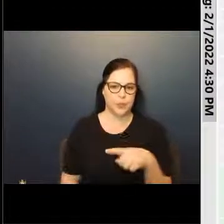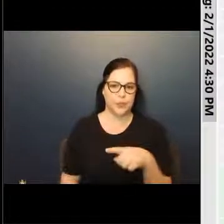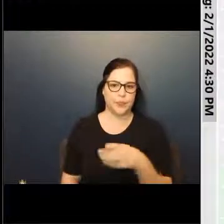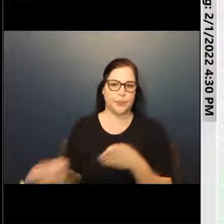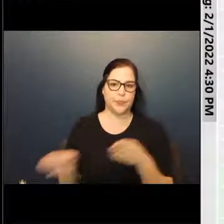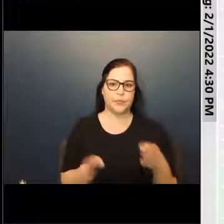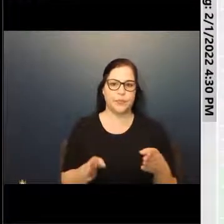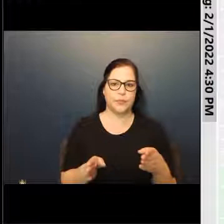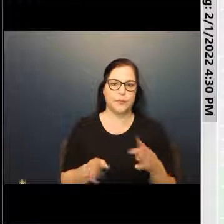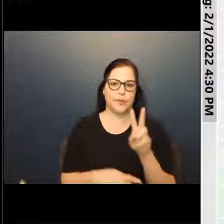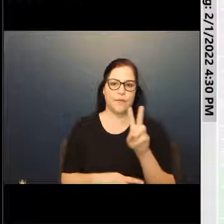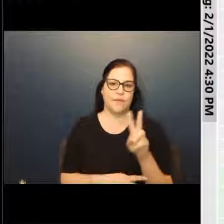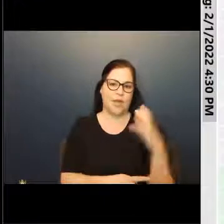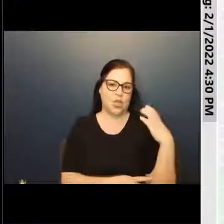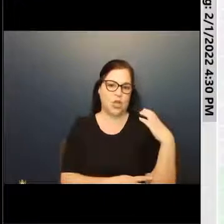Okay, Vice Chair.